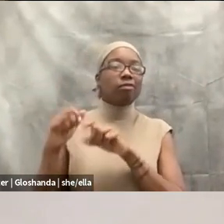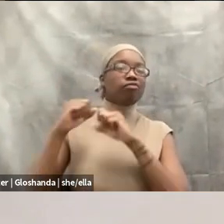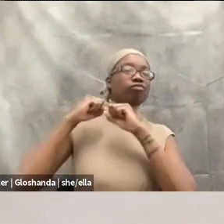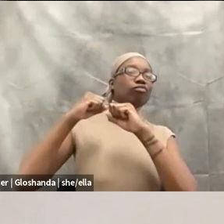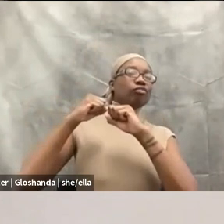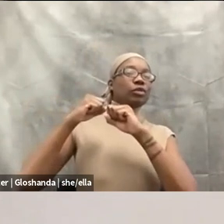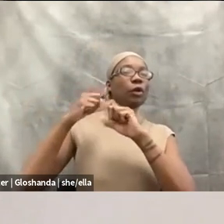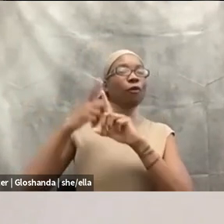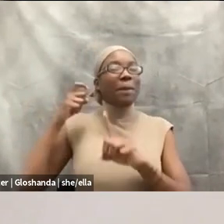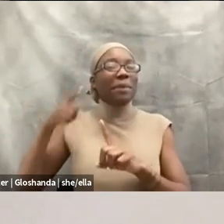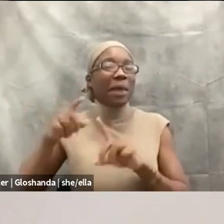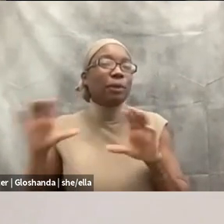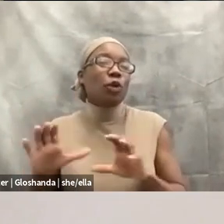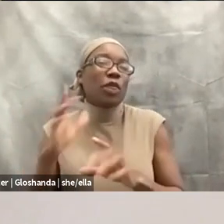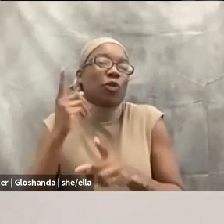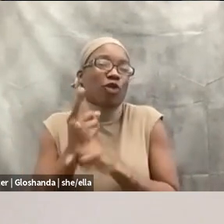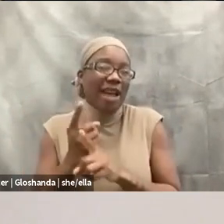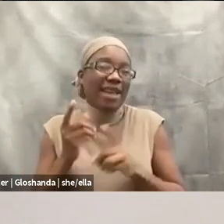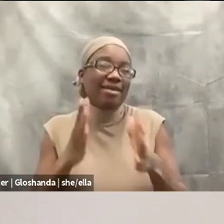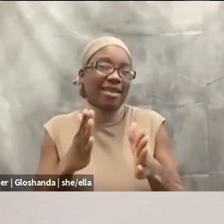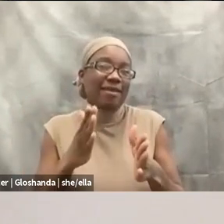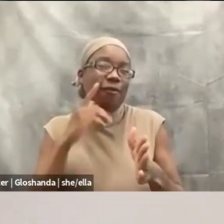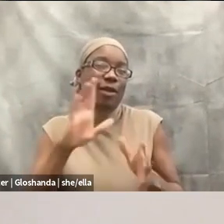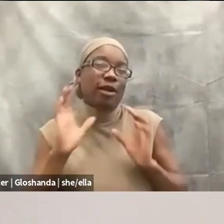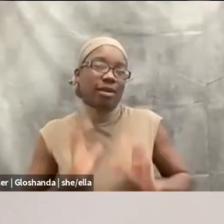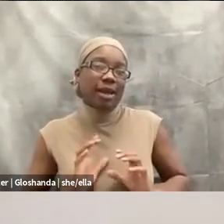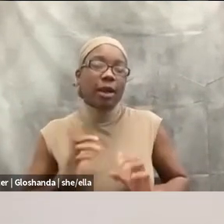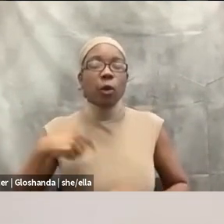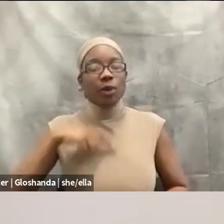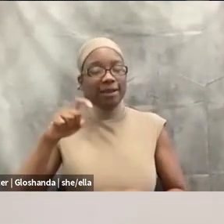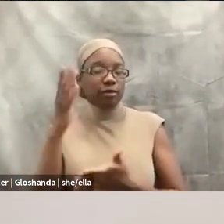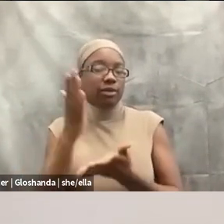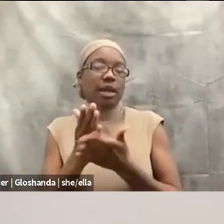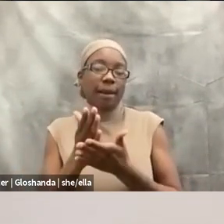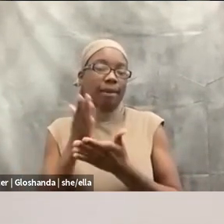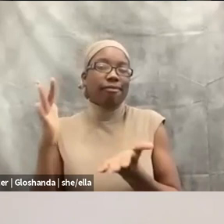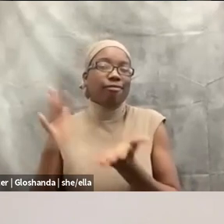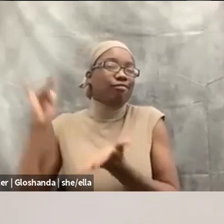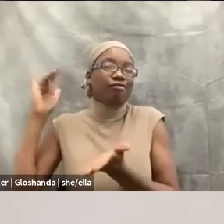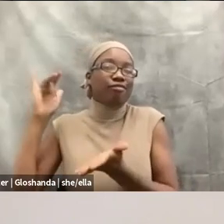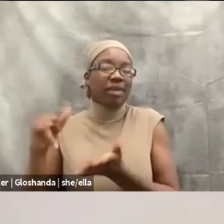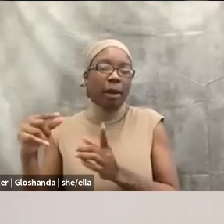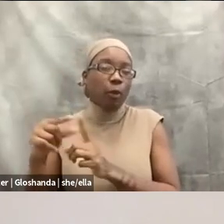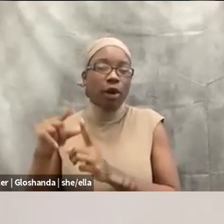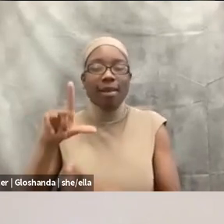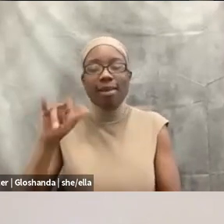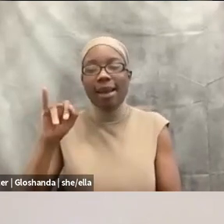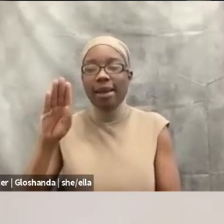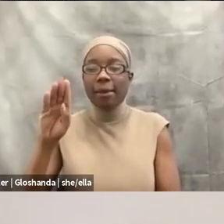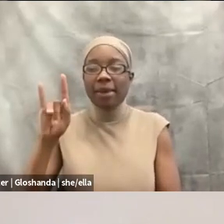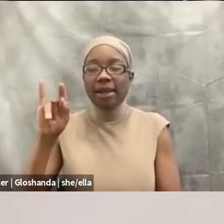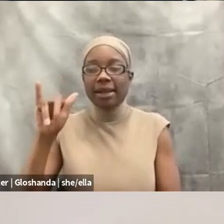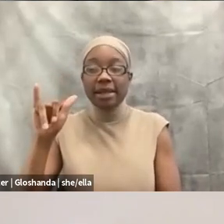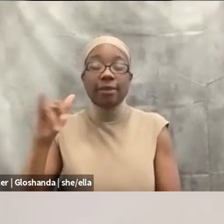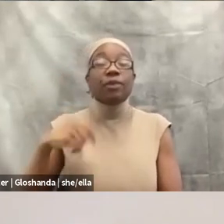uh, we got to stop that. Um, I think that's really important that we start understanding the difference